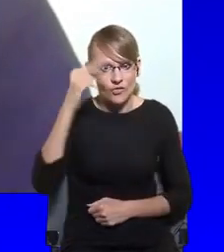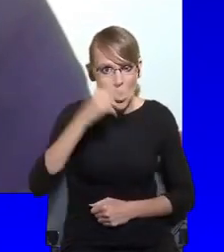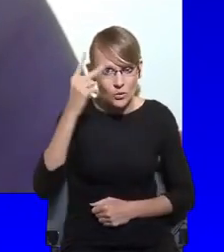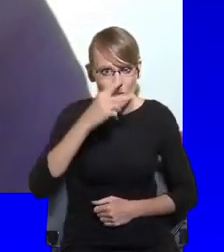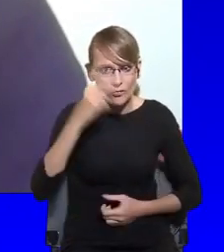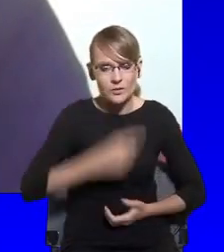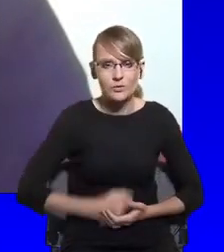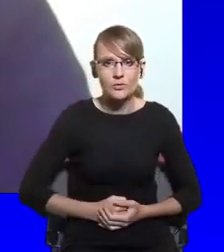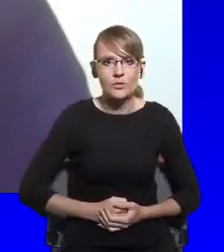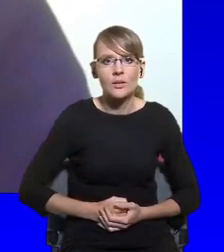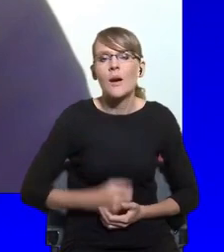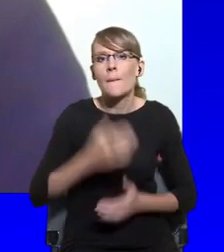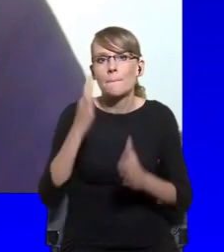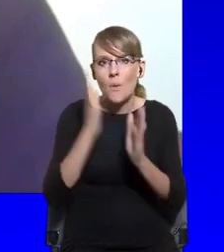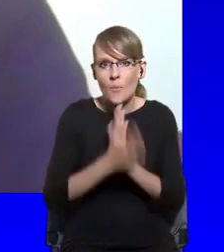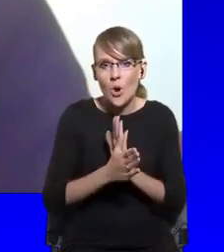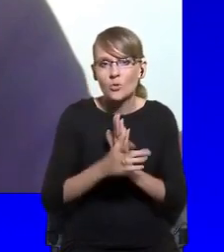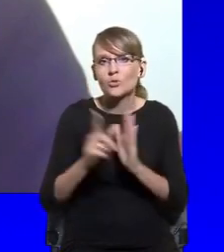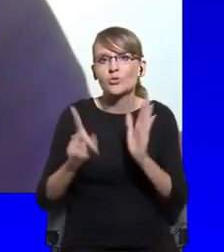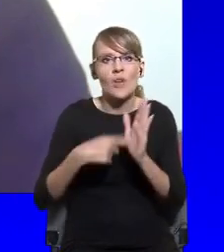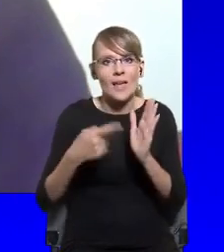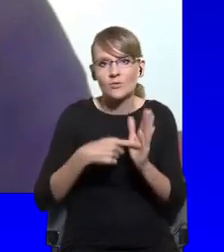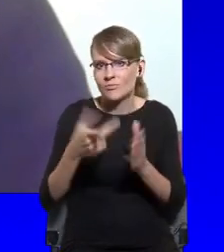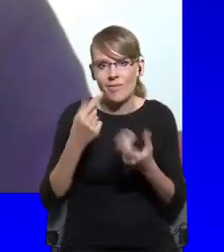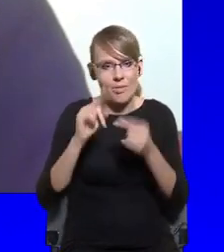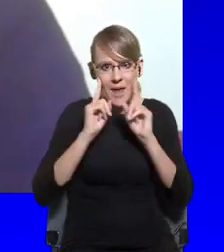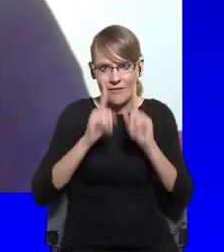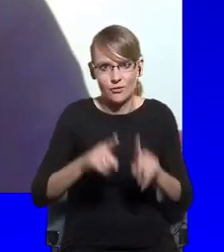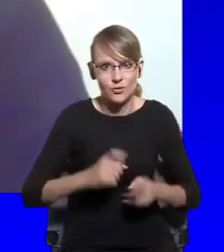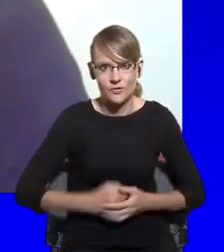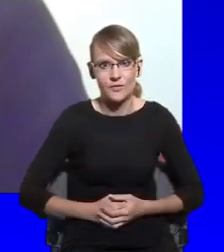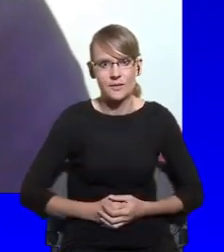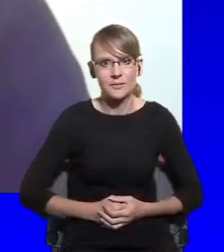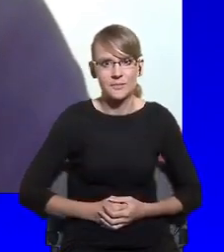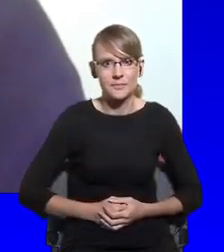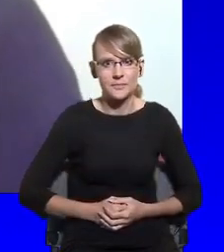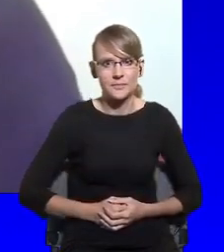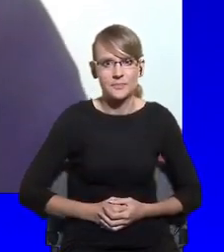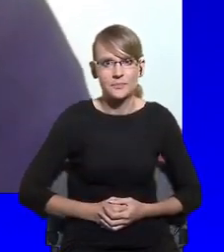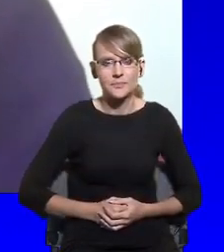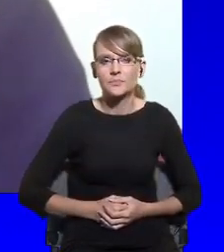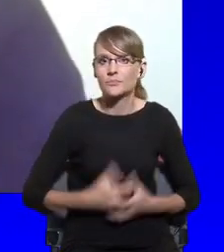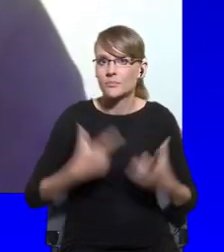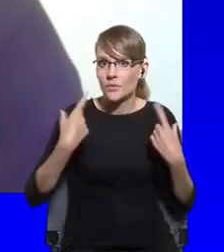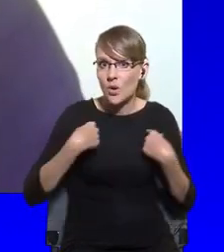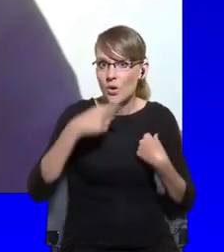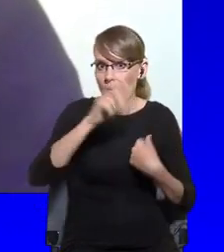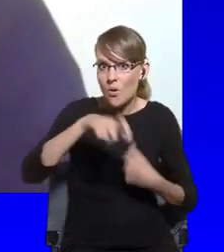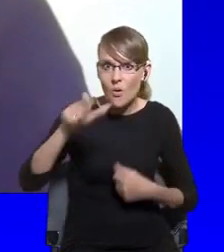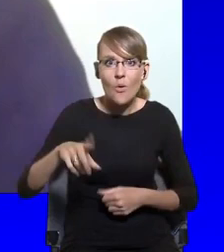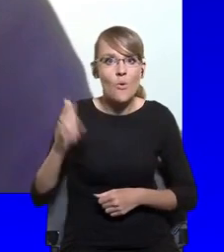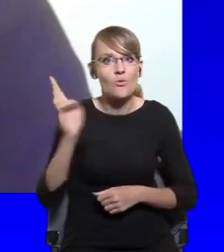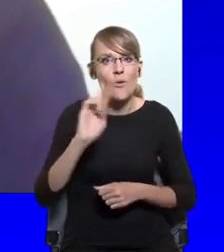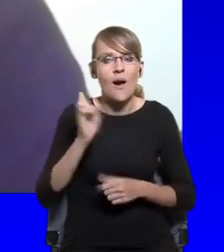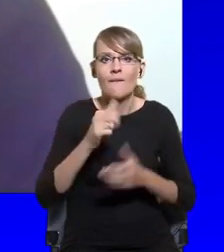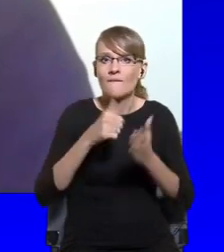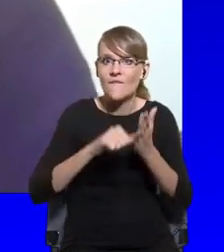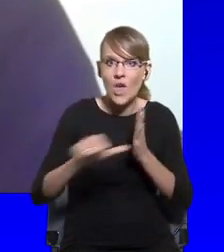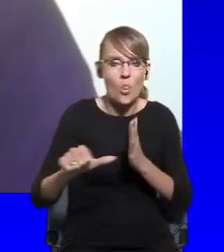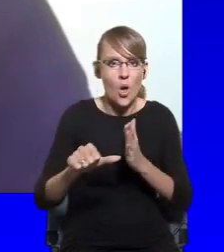simply not there. It doesn't follow that those who happen to be particularly mobile,